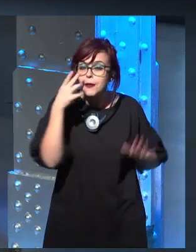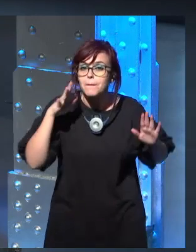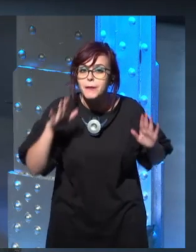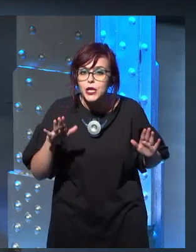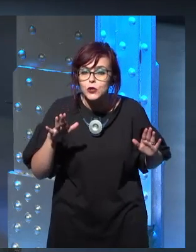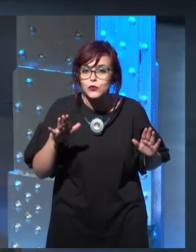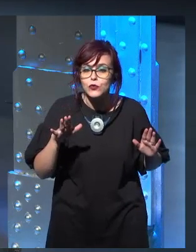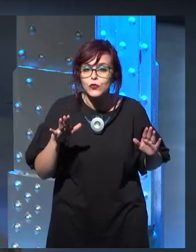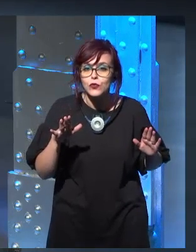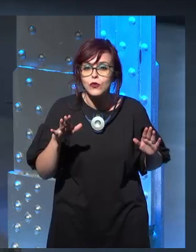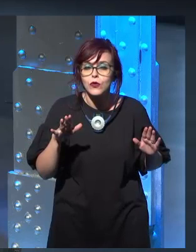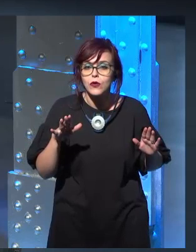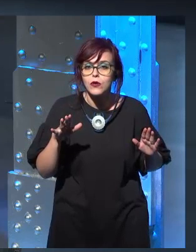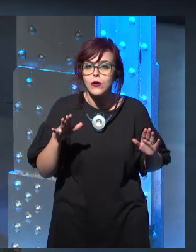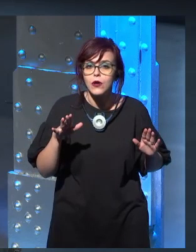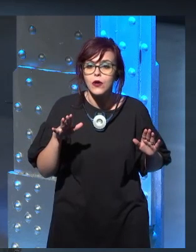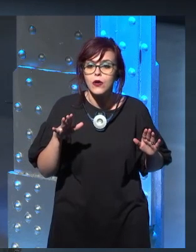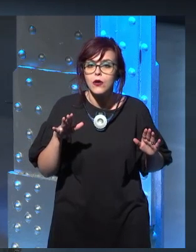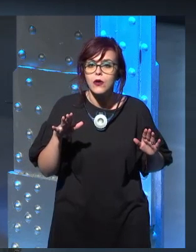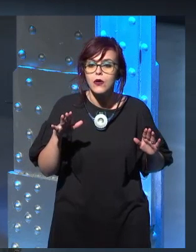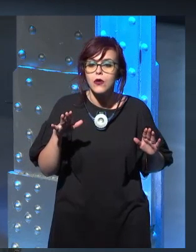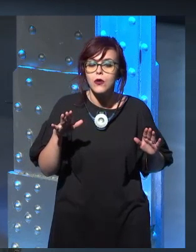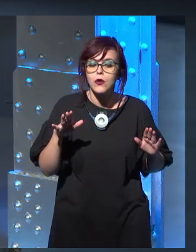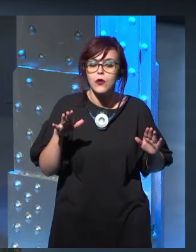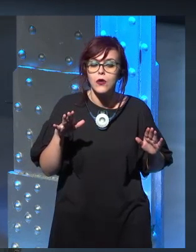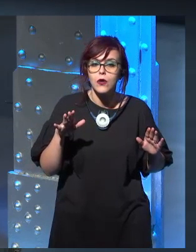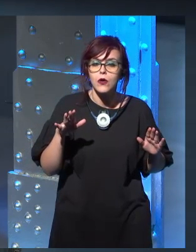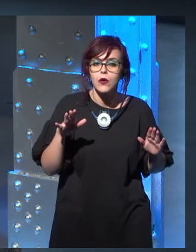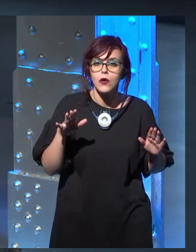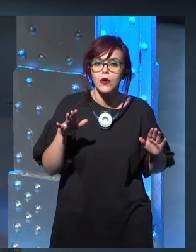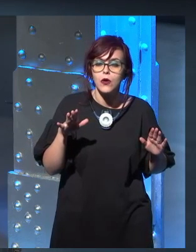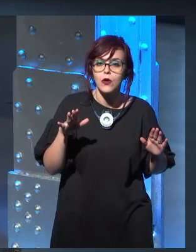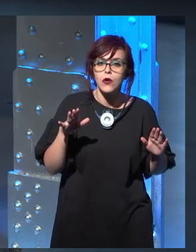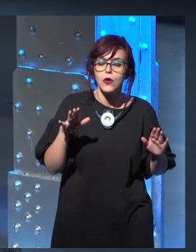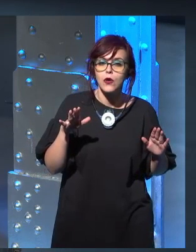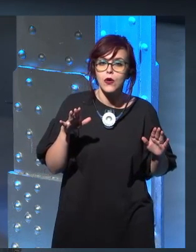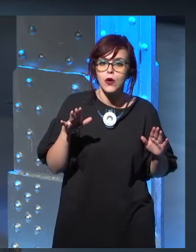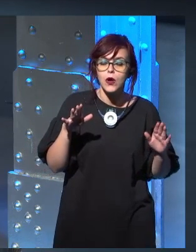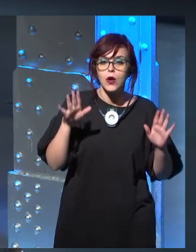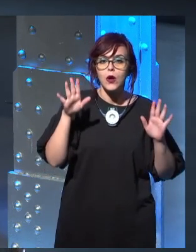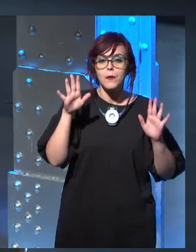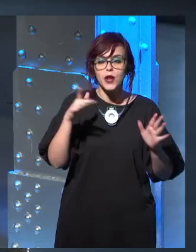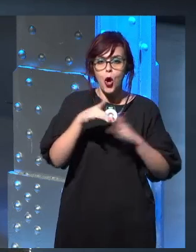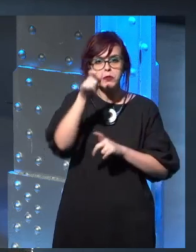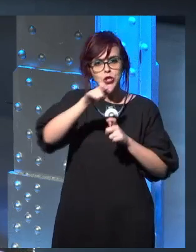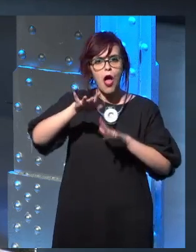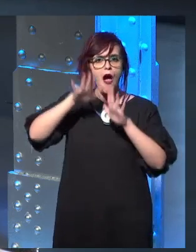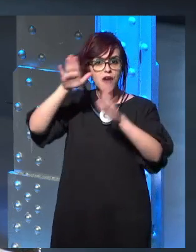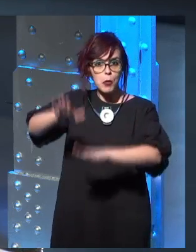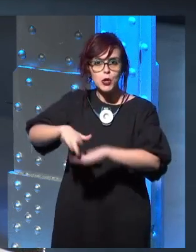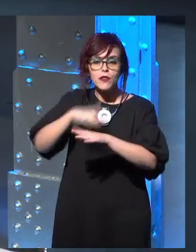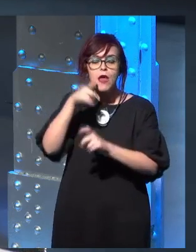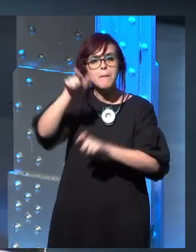He knows how, you know, the Wars of the Roses, and he knows how Julius Caesar dies. You know, that's not a spoiler,